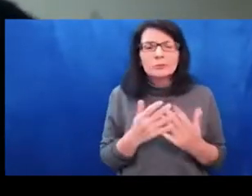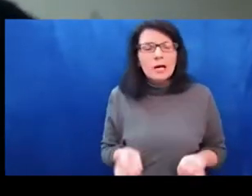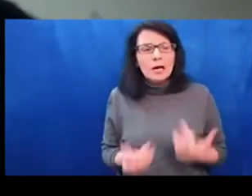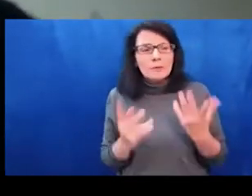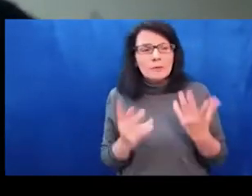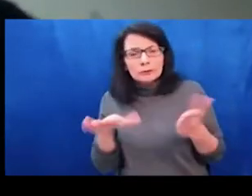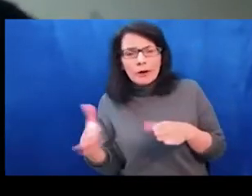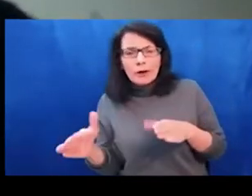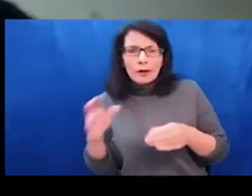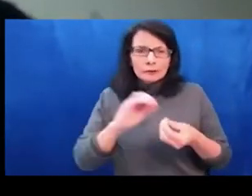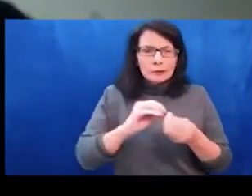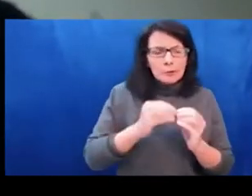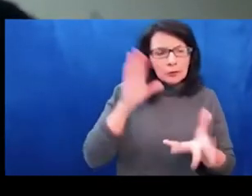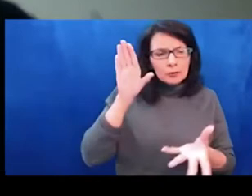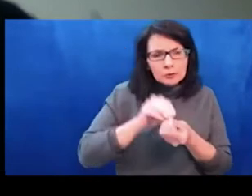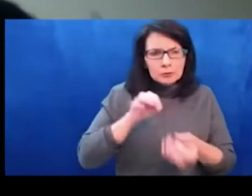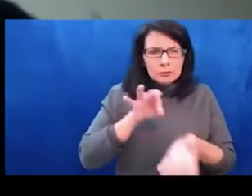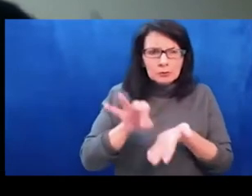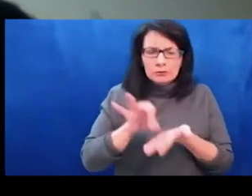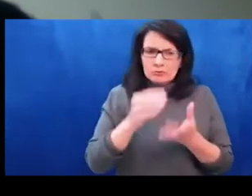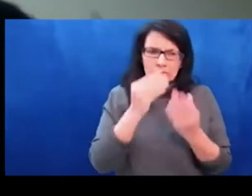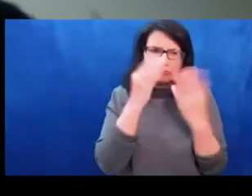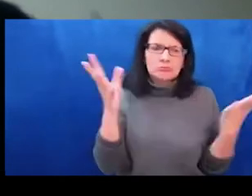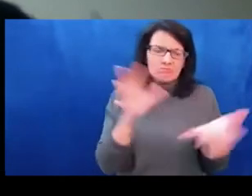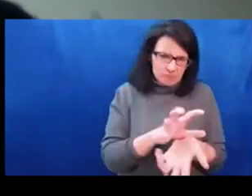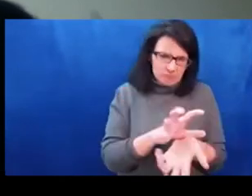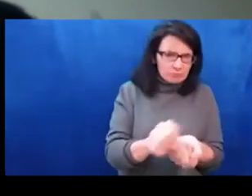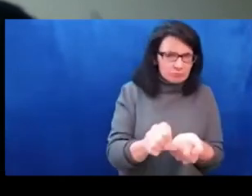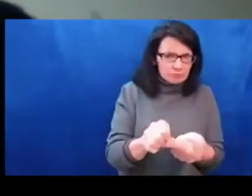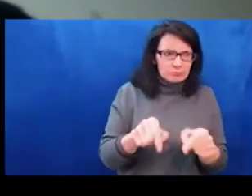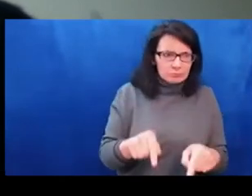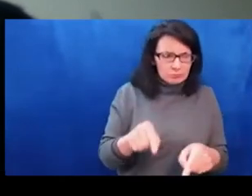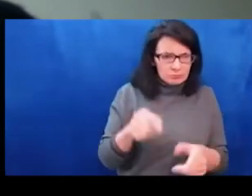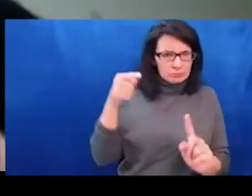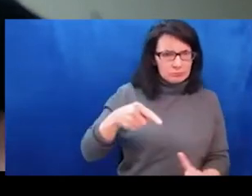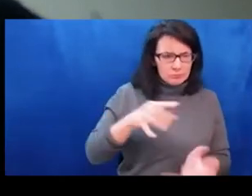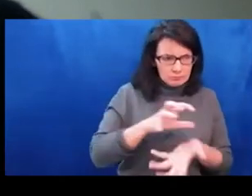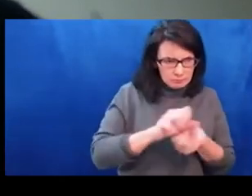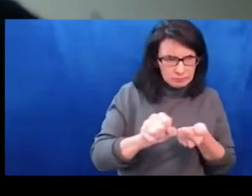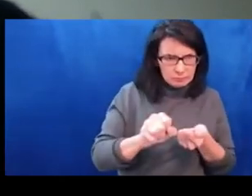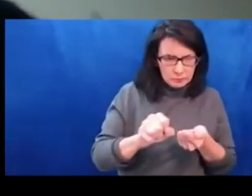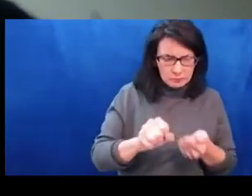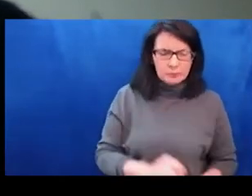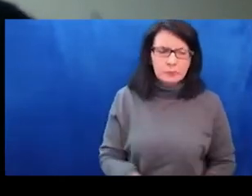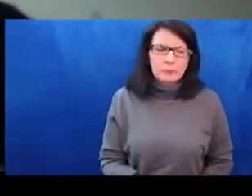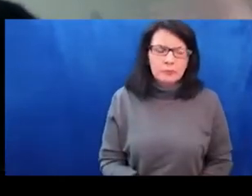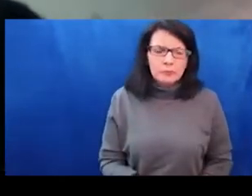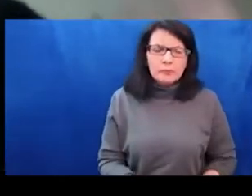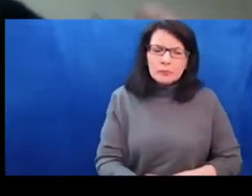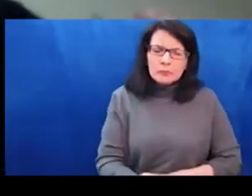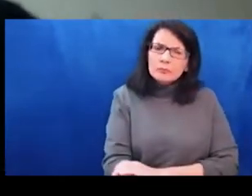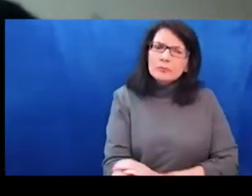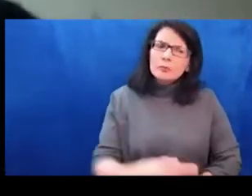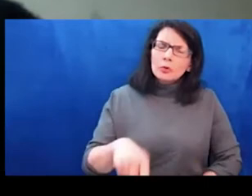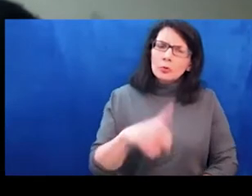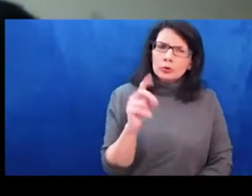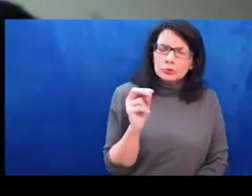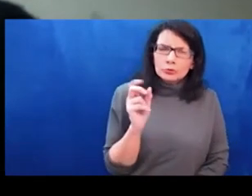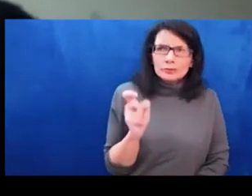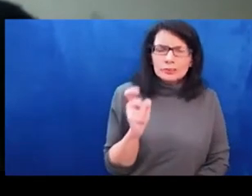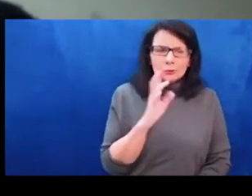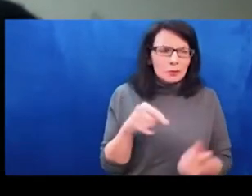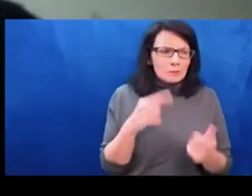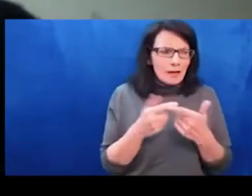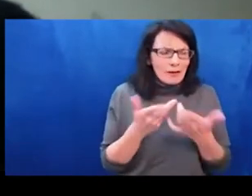is also complete rupturing of our people. You know, a human being is not just flesh and